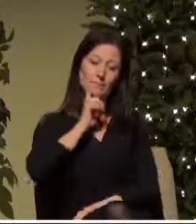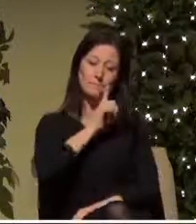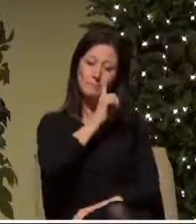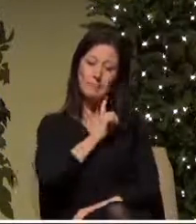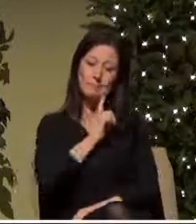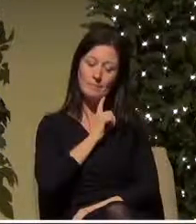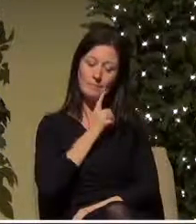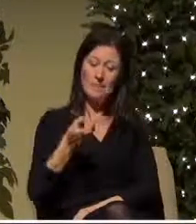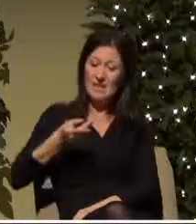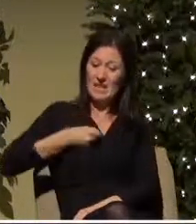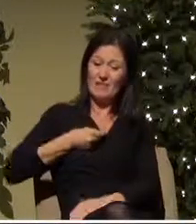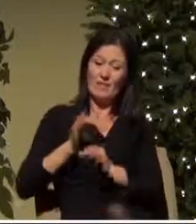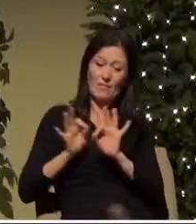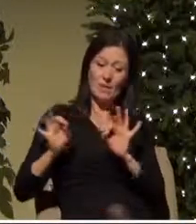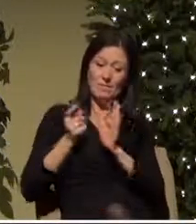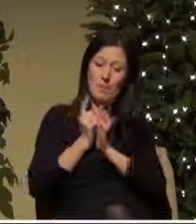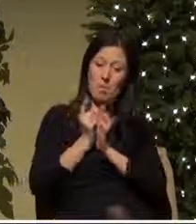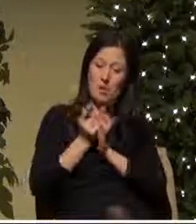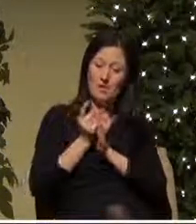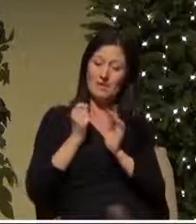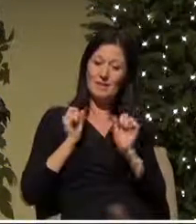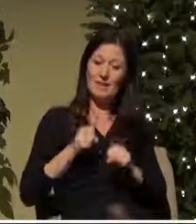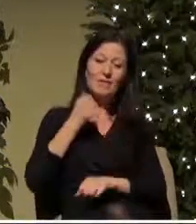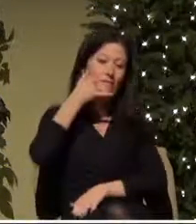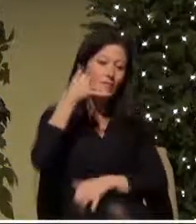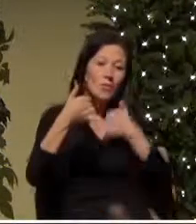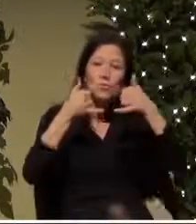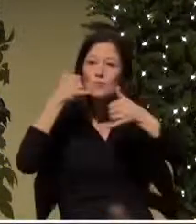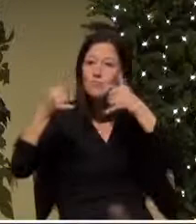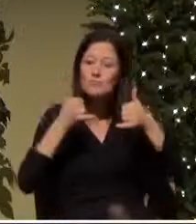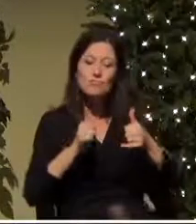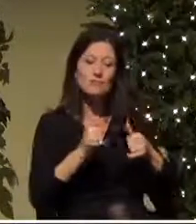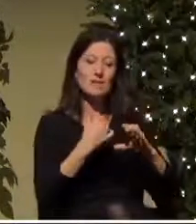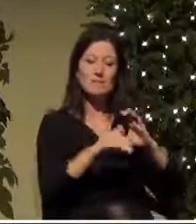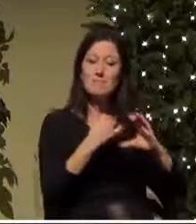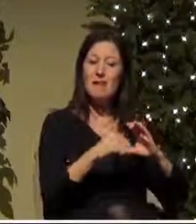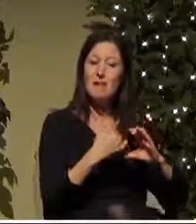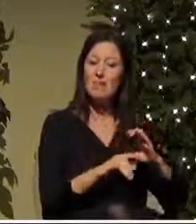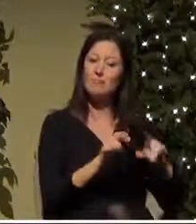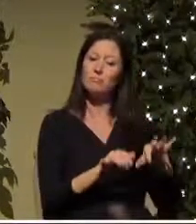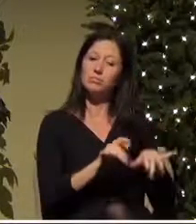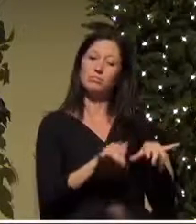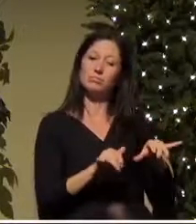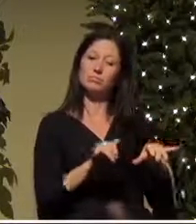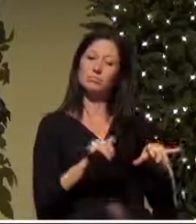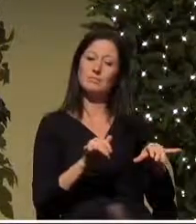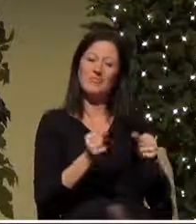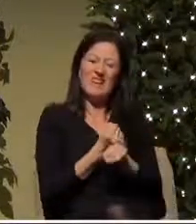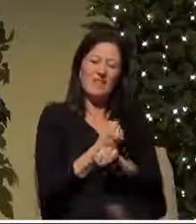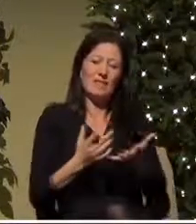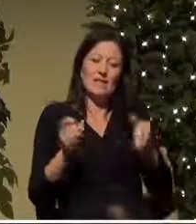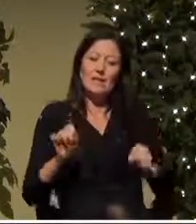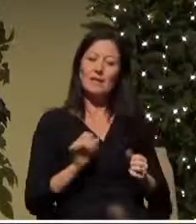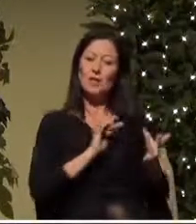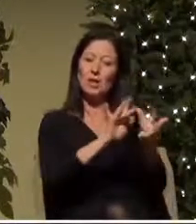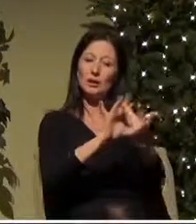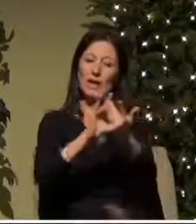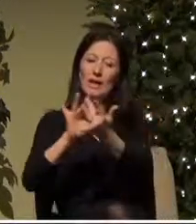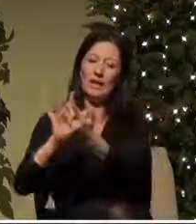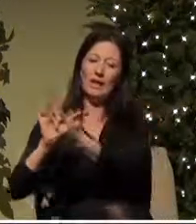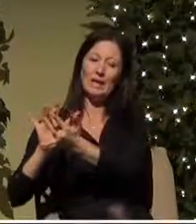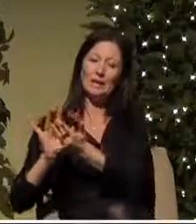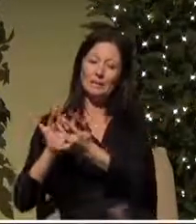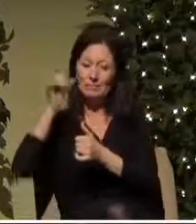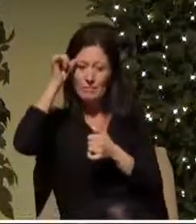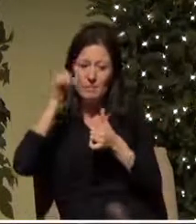can call and where we can write and where we can send notes and emails and everything else let us remind one another that we're not